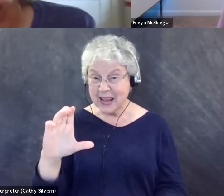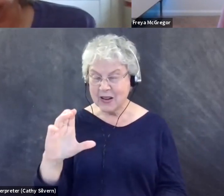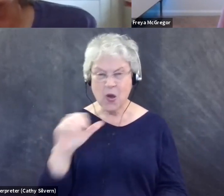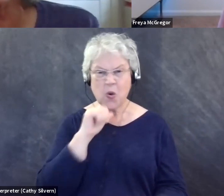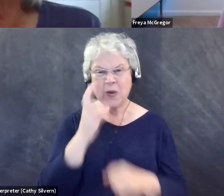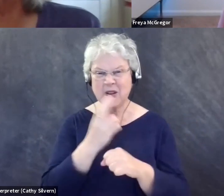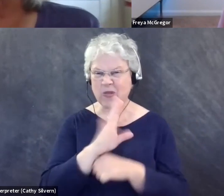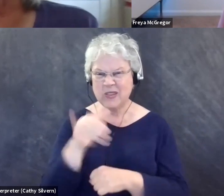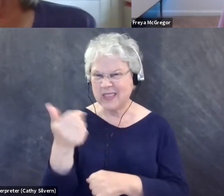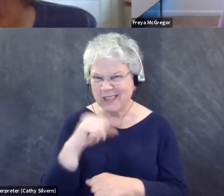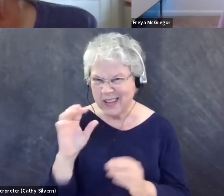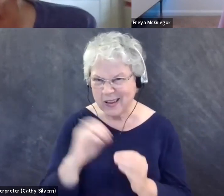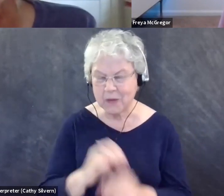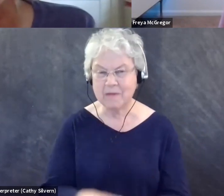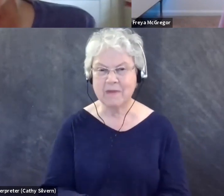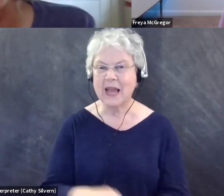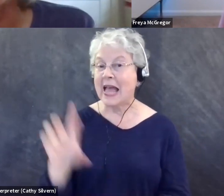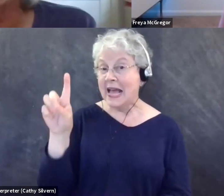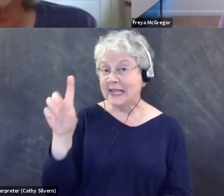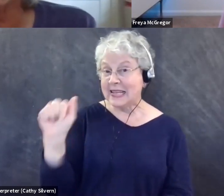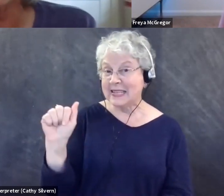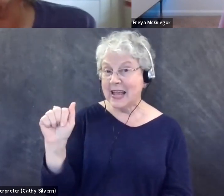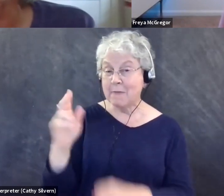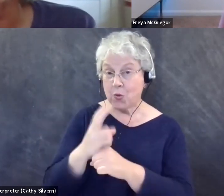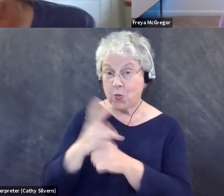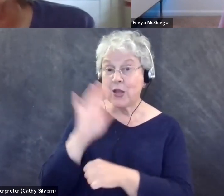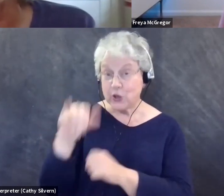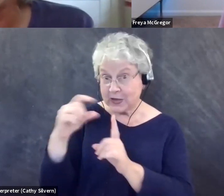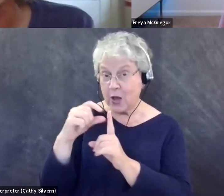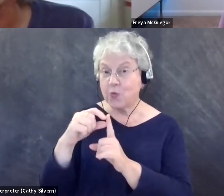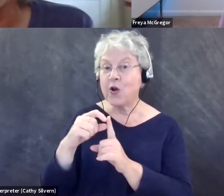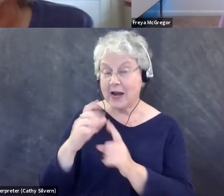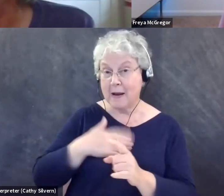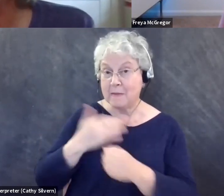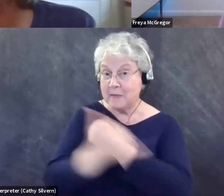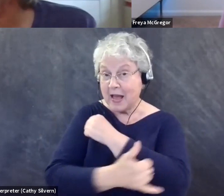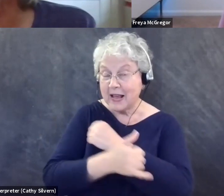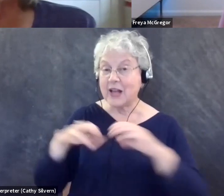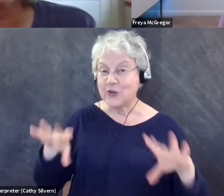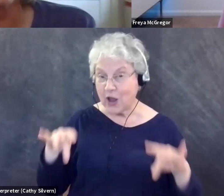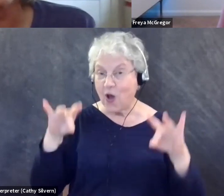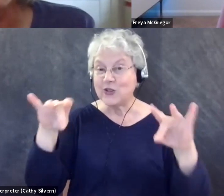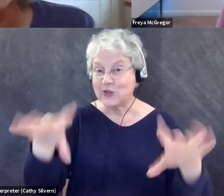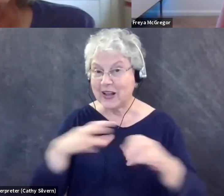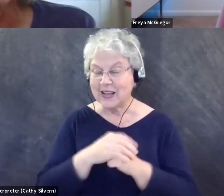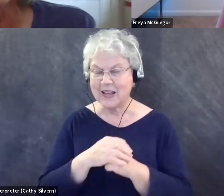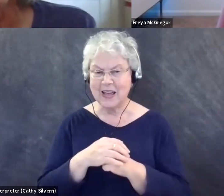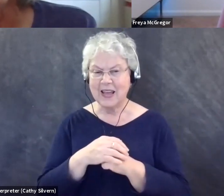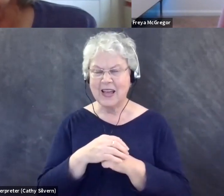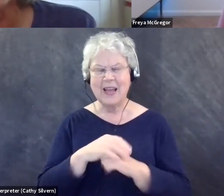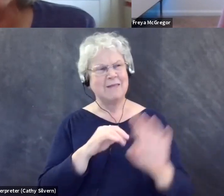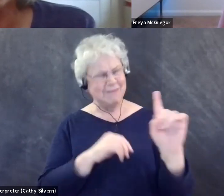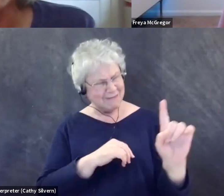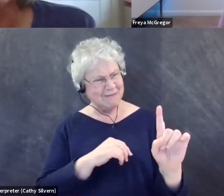she said, disabled is the word they use in Australia and dah, dah, dah. Like she was the boss of that. And I was like, hold on.